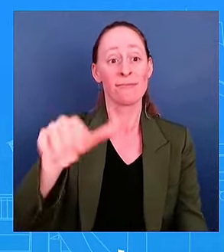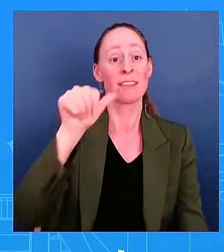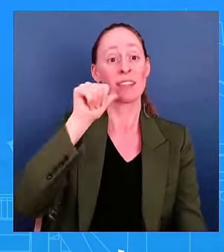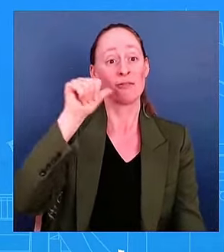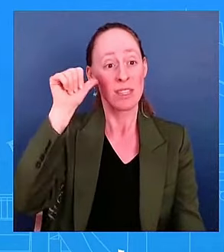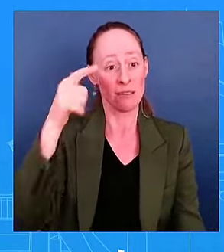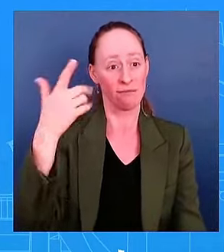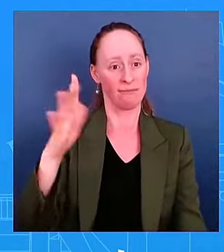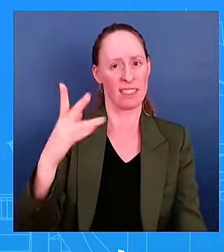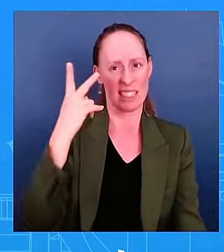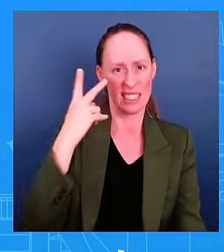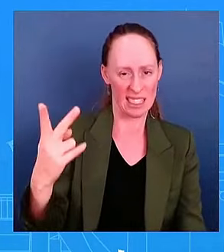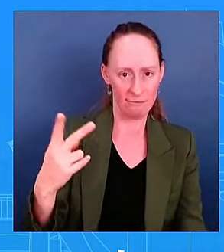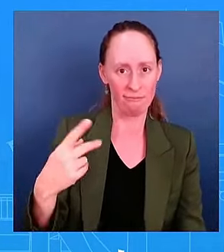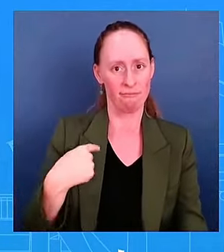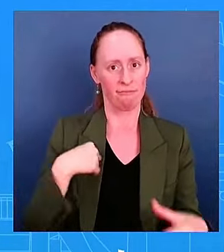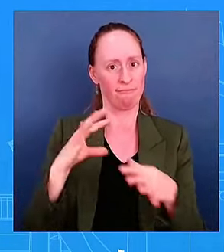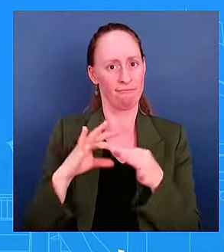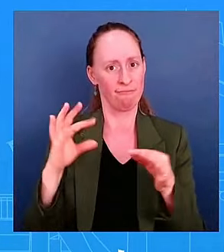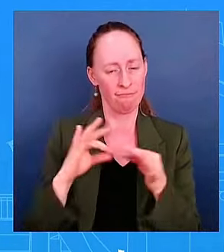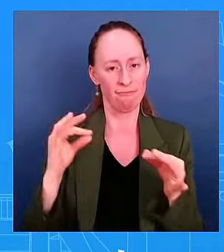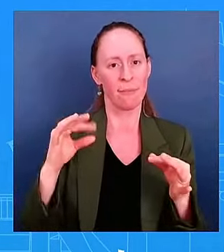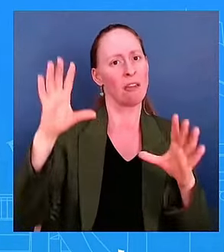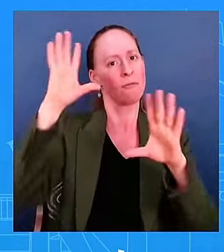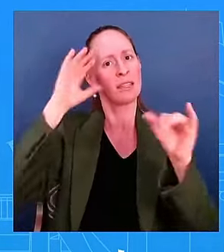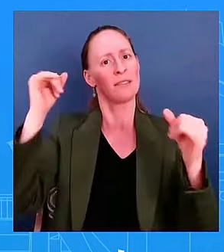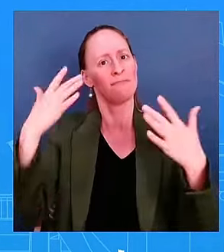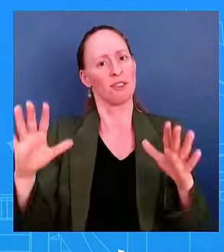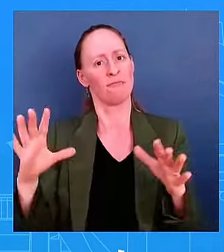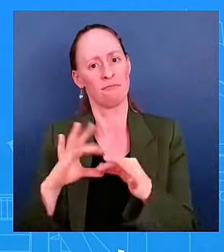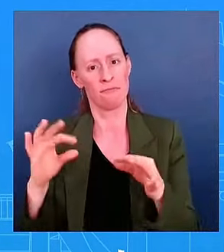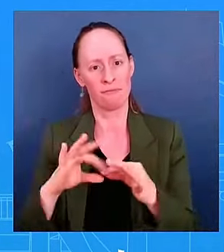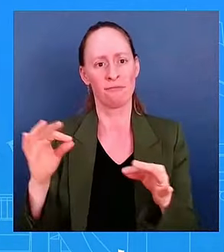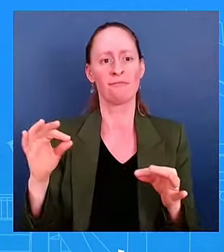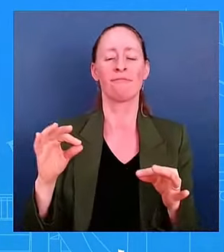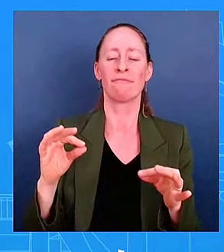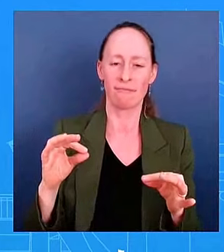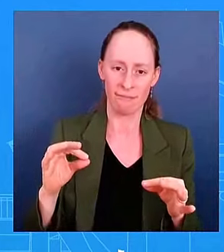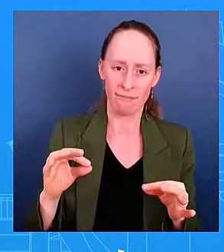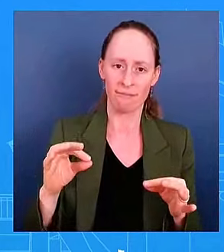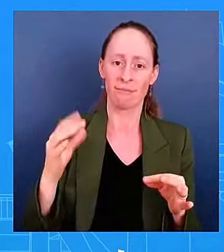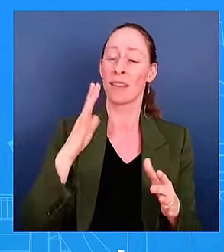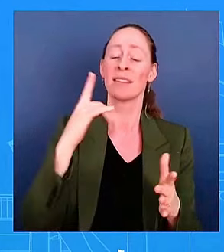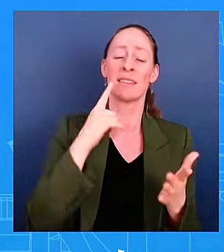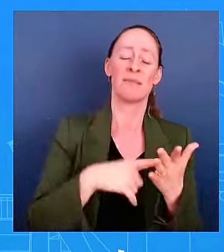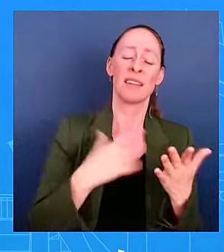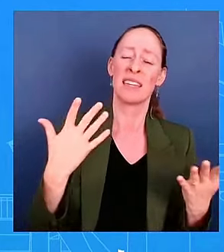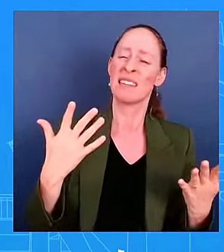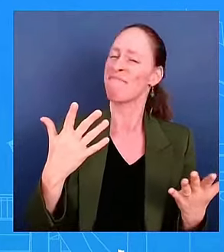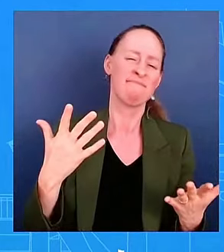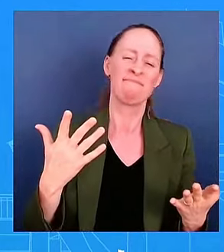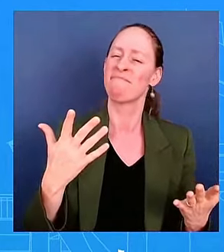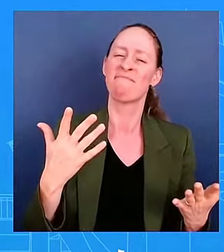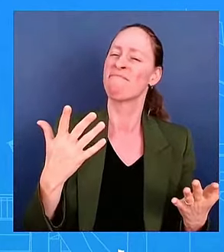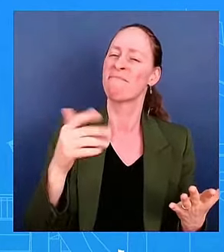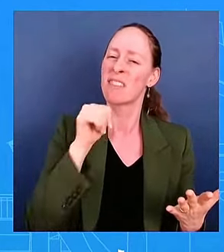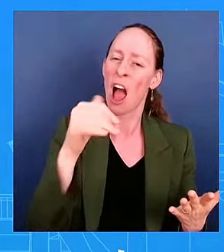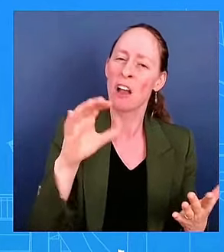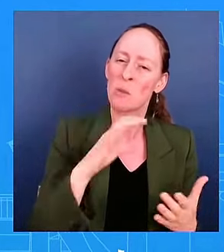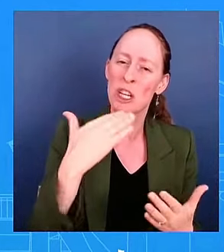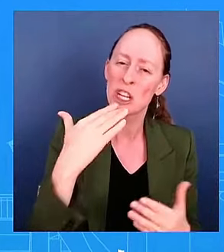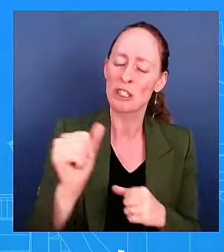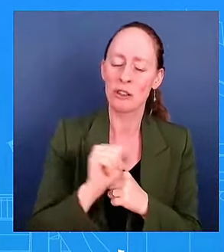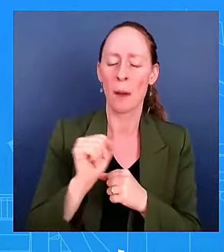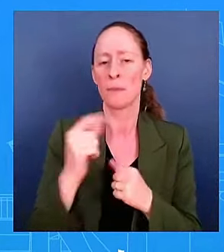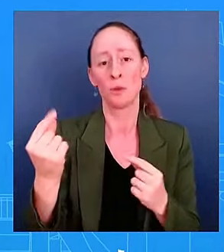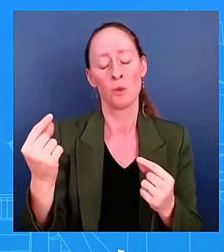this multiple times, when you get knocked down, you get back up. Joe Biden is someone who has faced, you know, tragedies